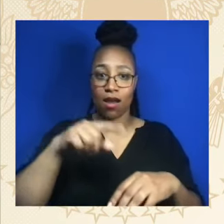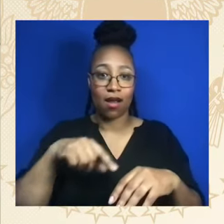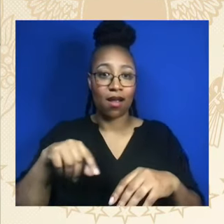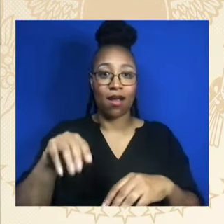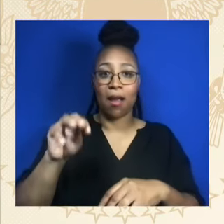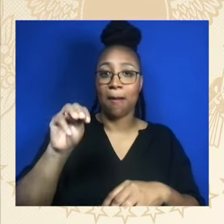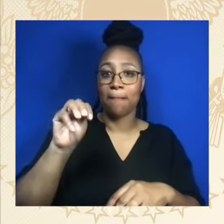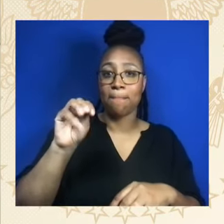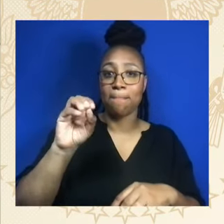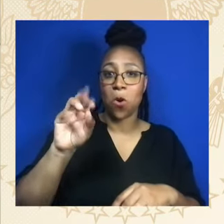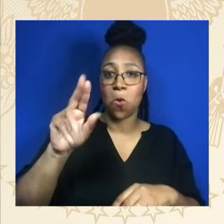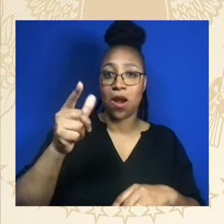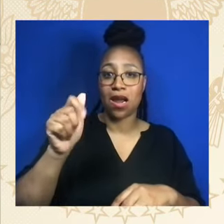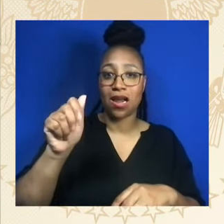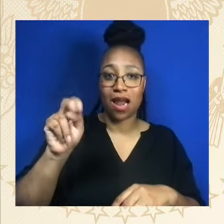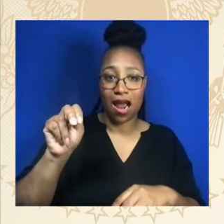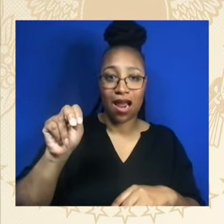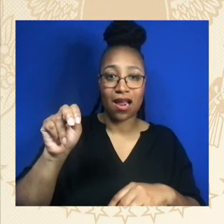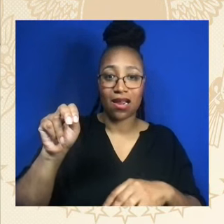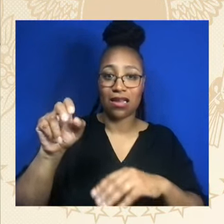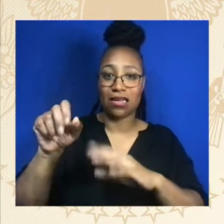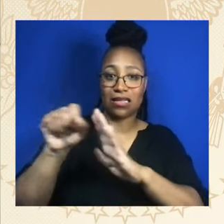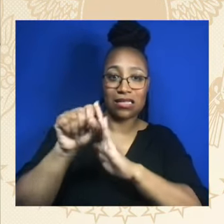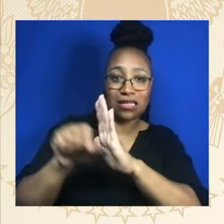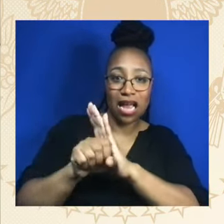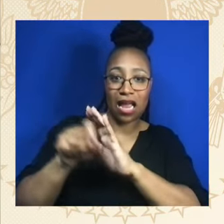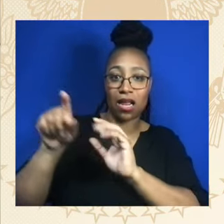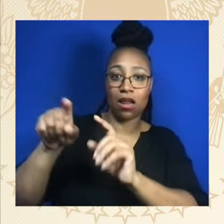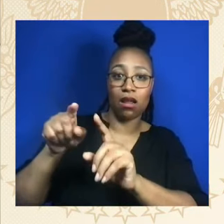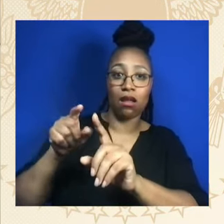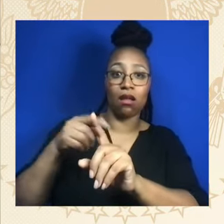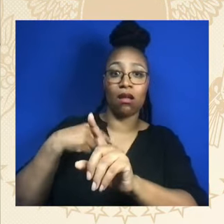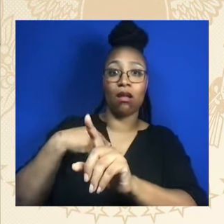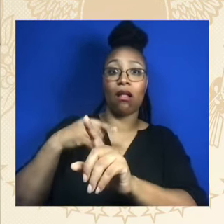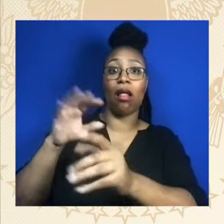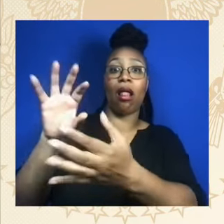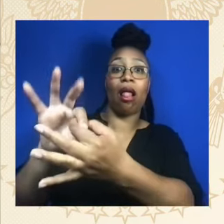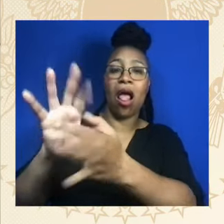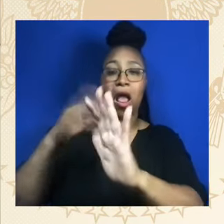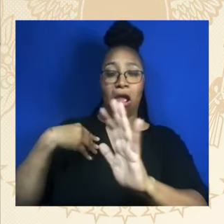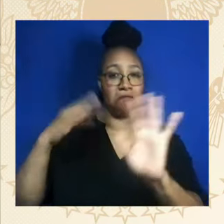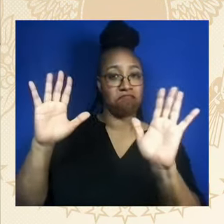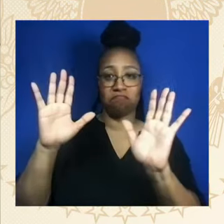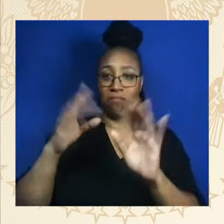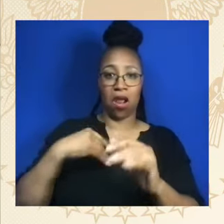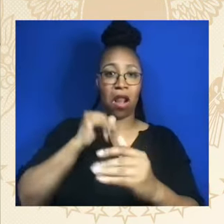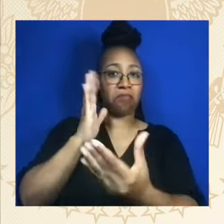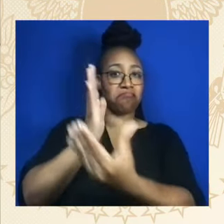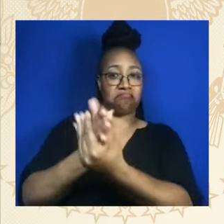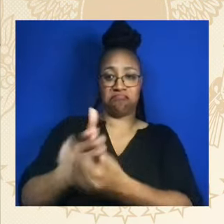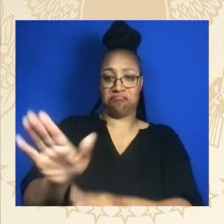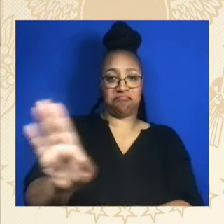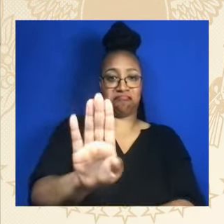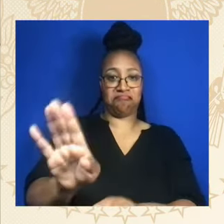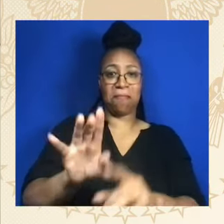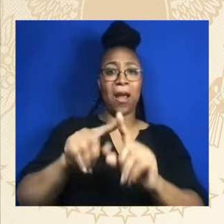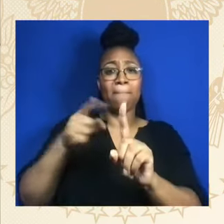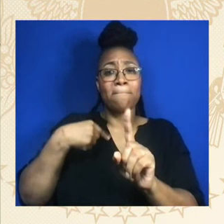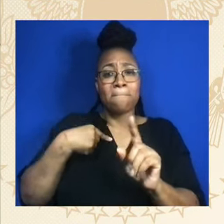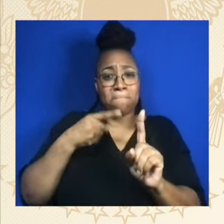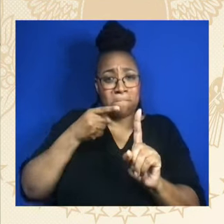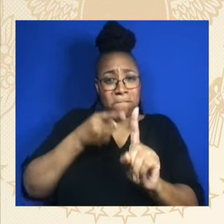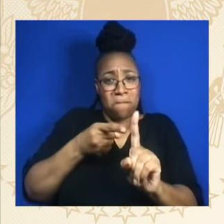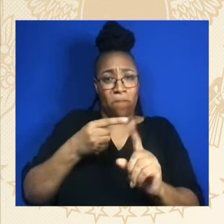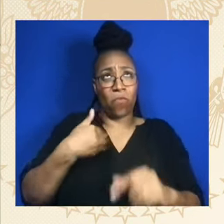I'm not going to get in the middle of that. I shouldn't kid about it. I should know better. I should know better. Look, folks, I also want to